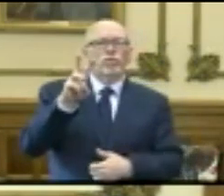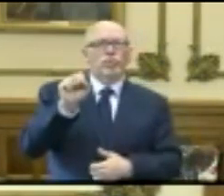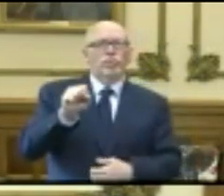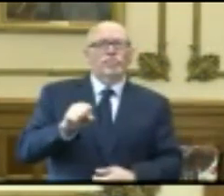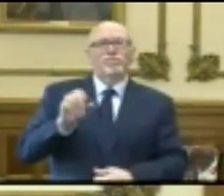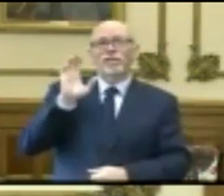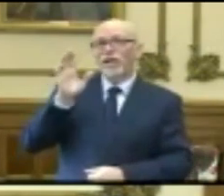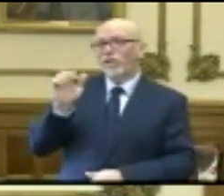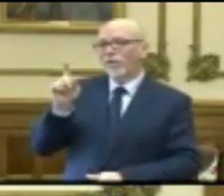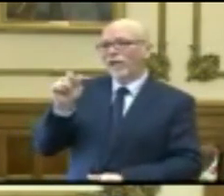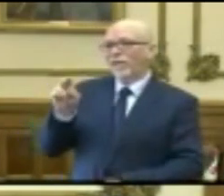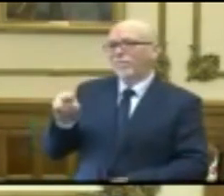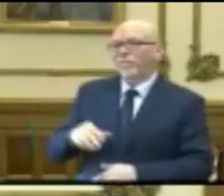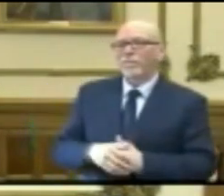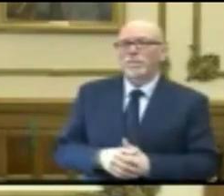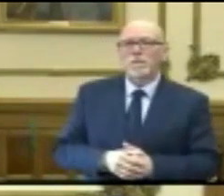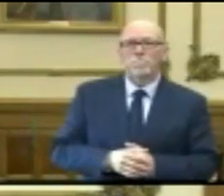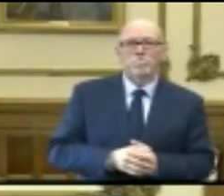Good afternoon.